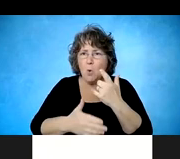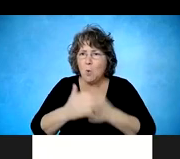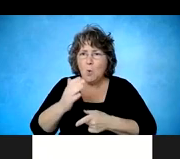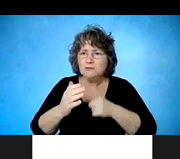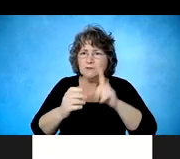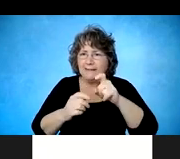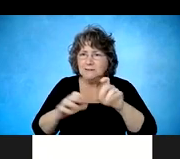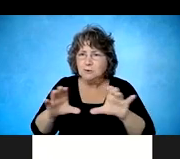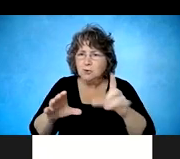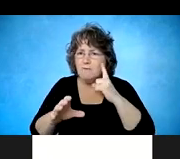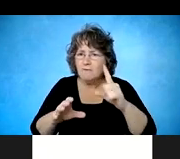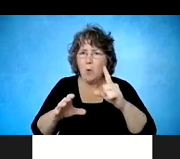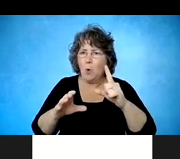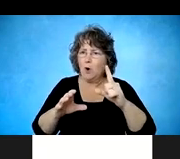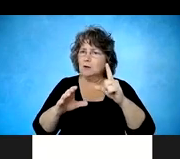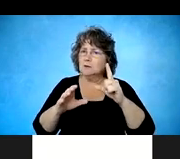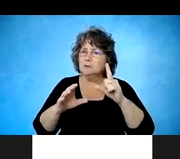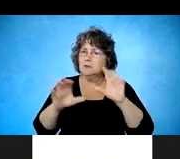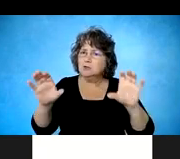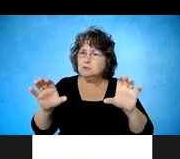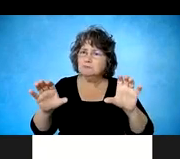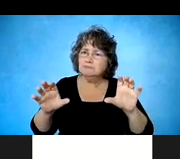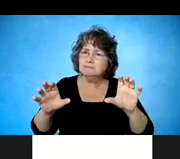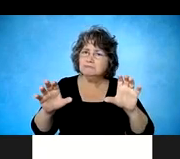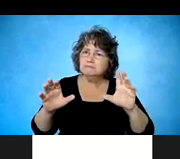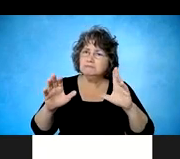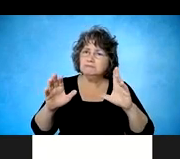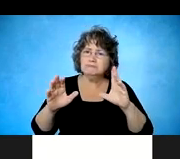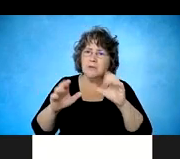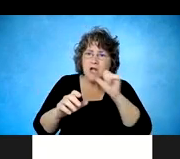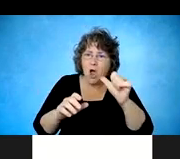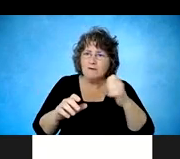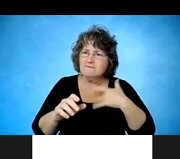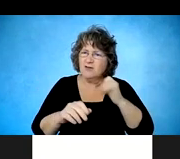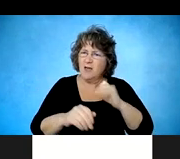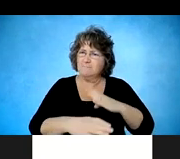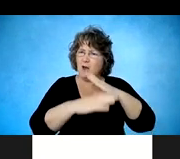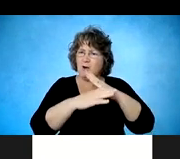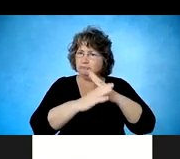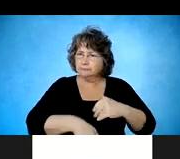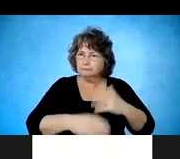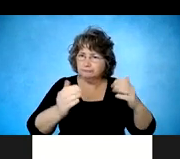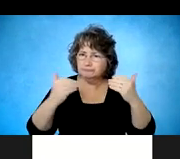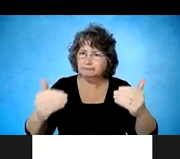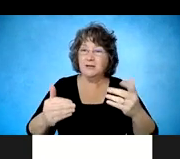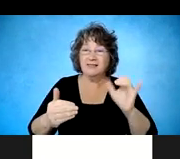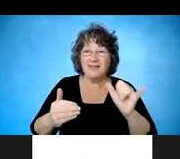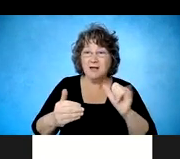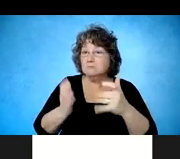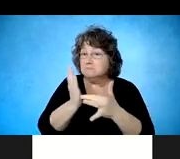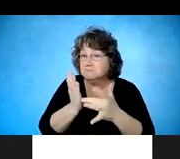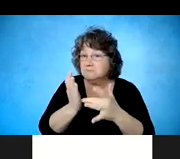what assistive technology and or accommodation might that person be able to use to overcome that particular job function.